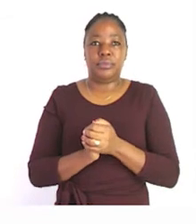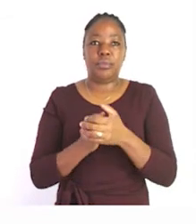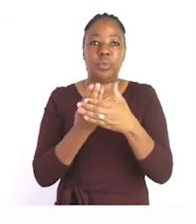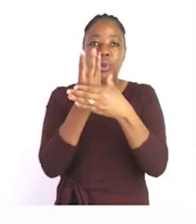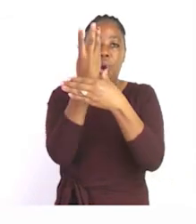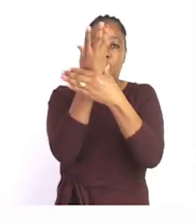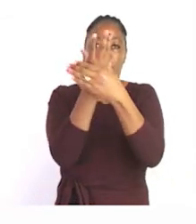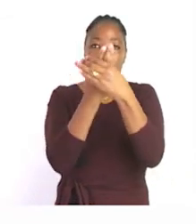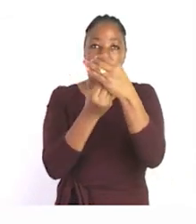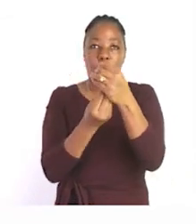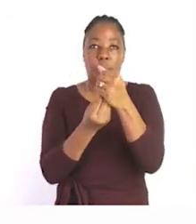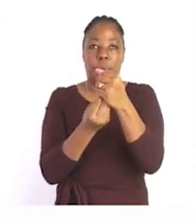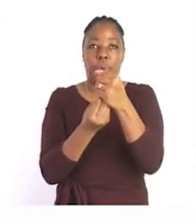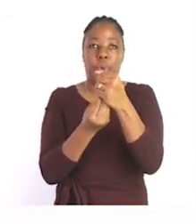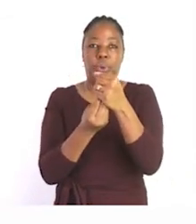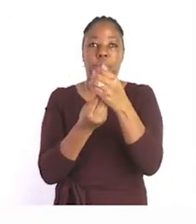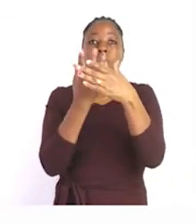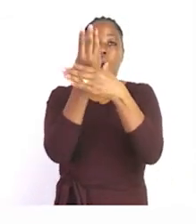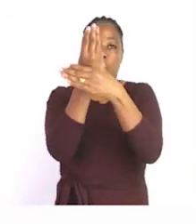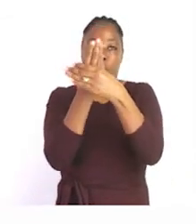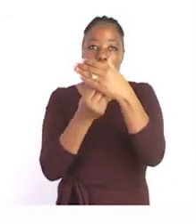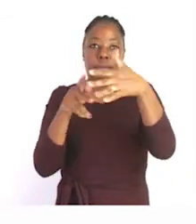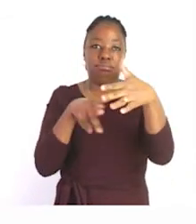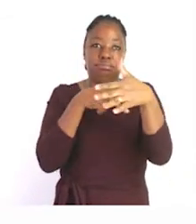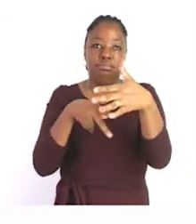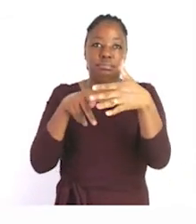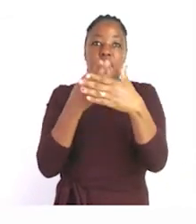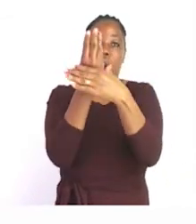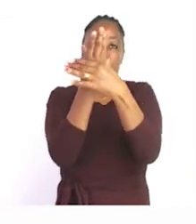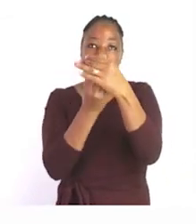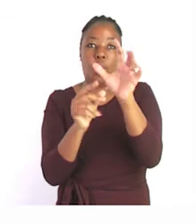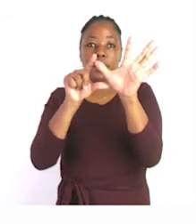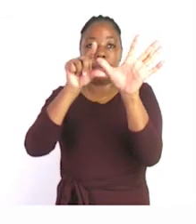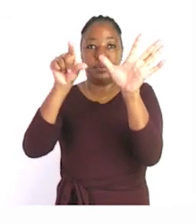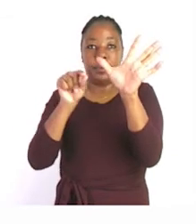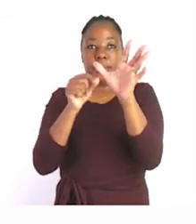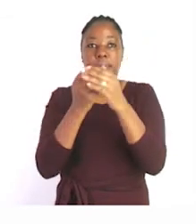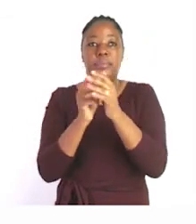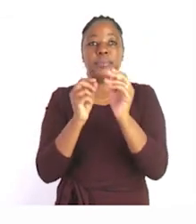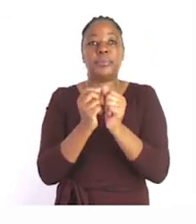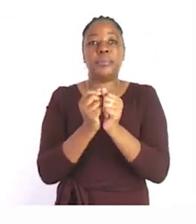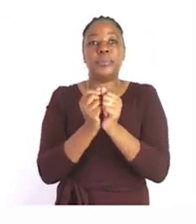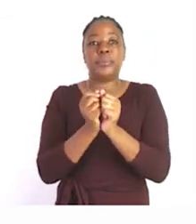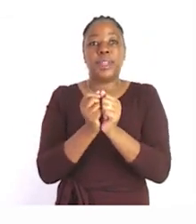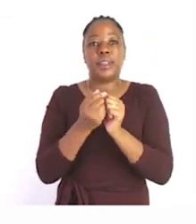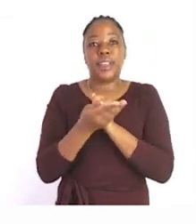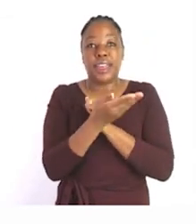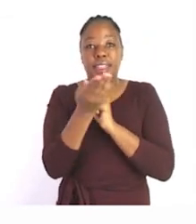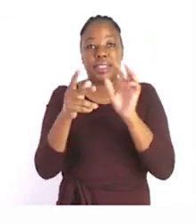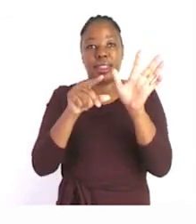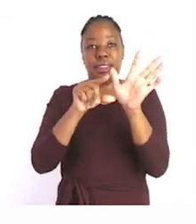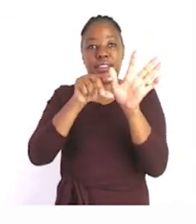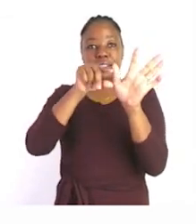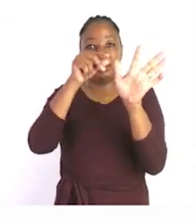the poem is called autumn leaves autumn leaves they flutter